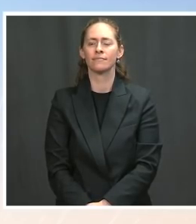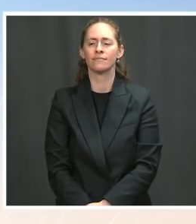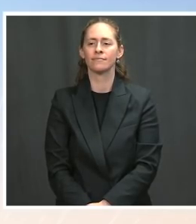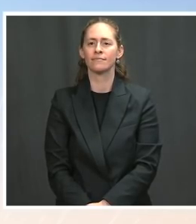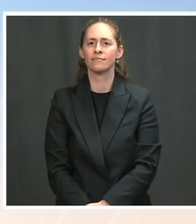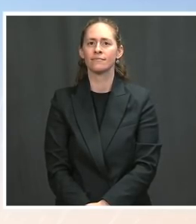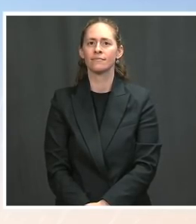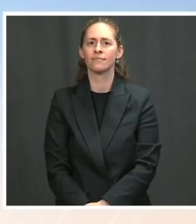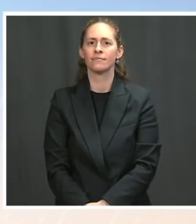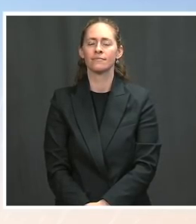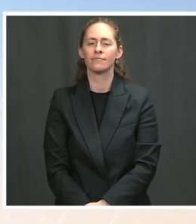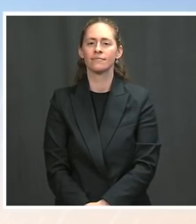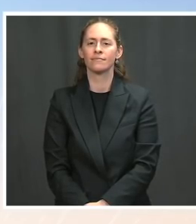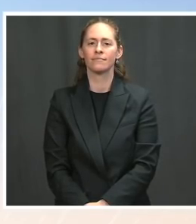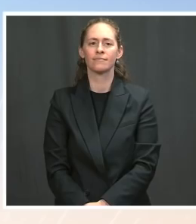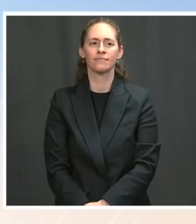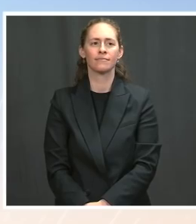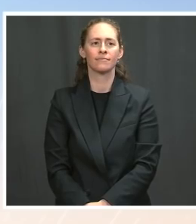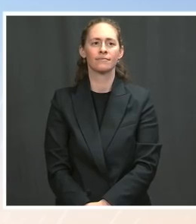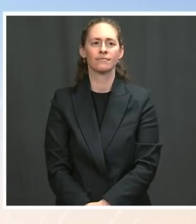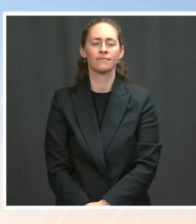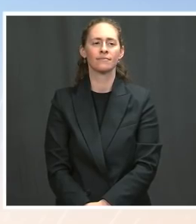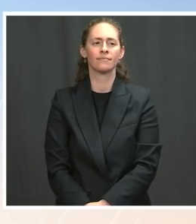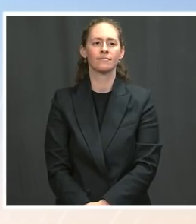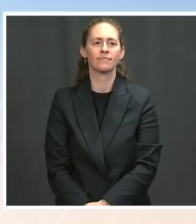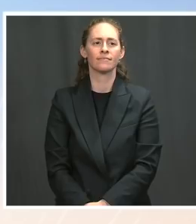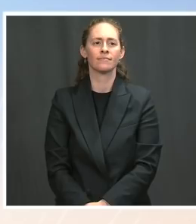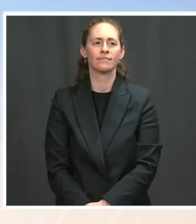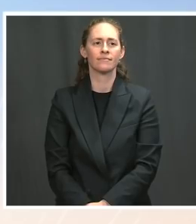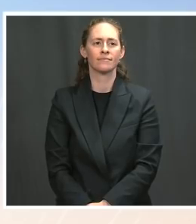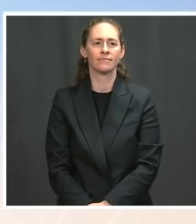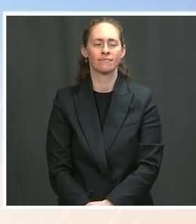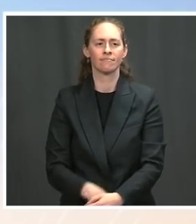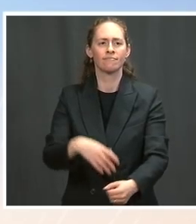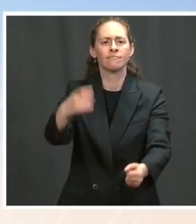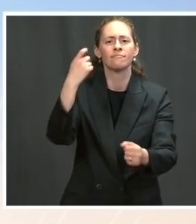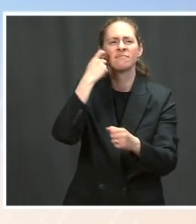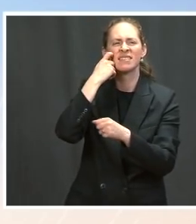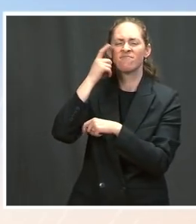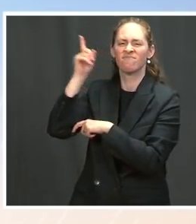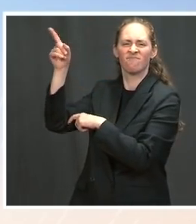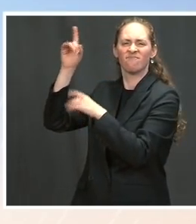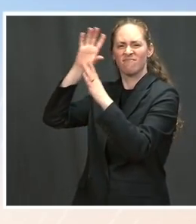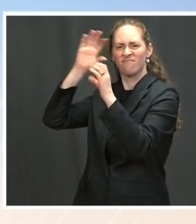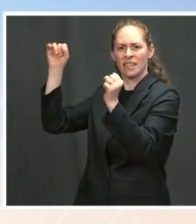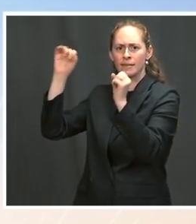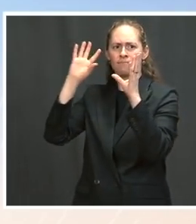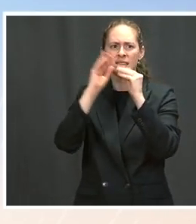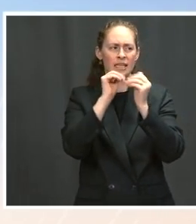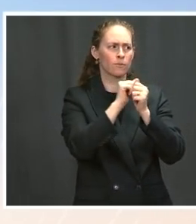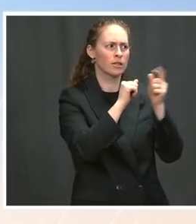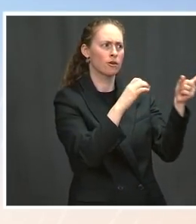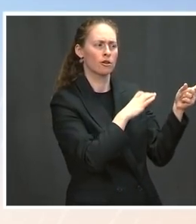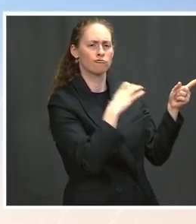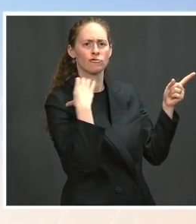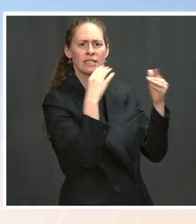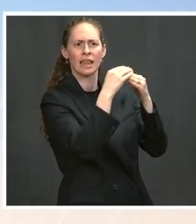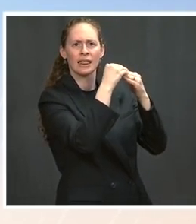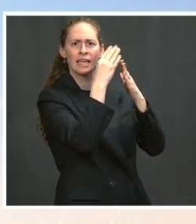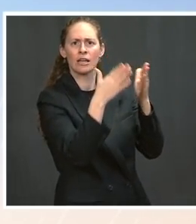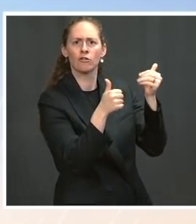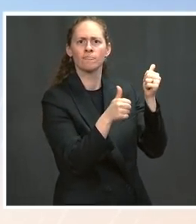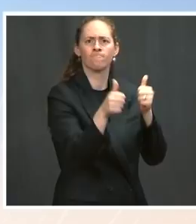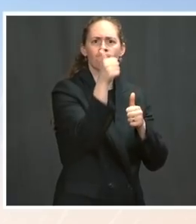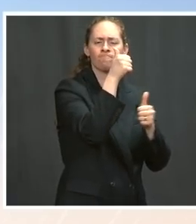you talk more about the leader meeting, what impact do you think Leader McConnell's comments about working with great focus against